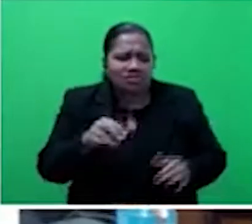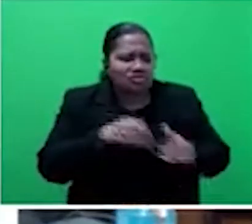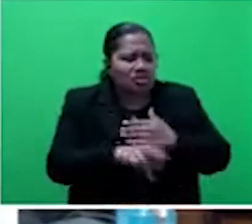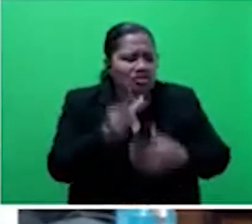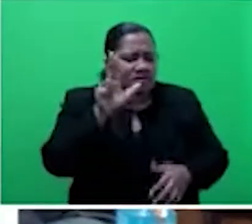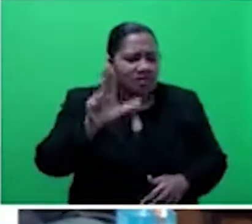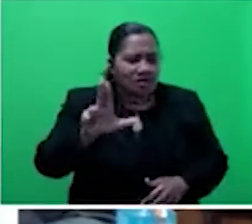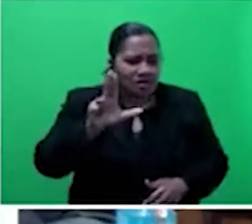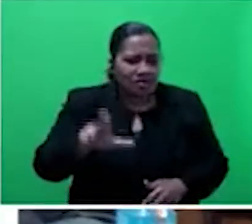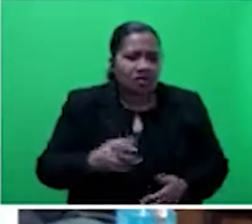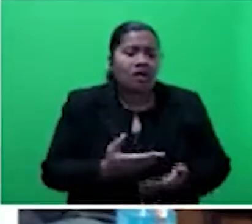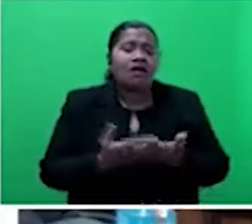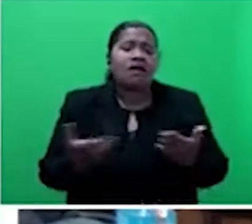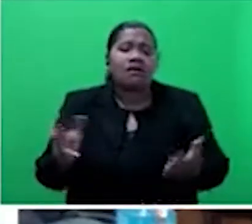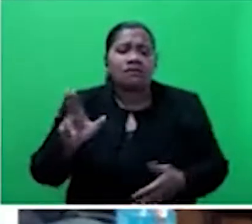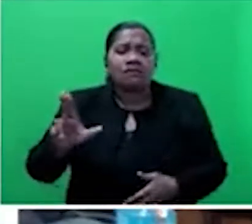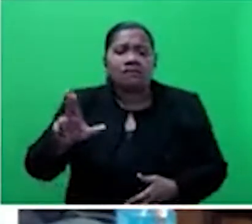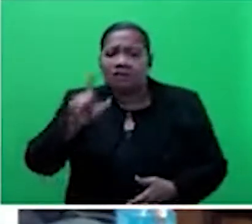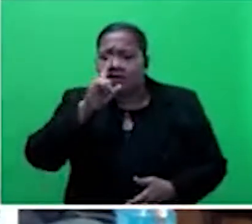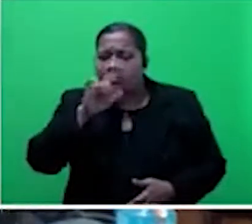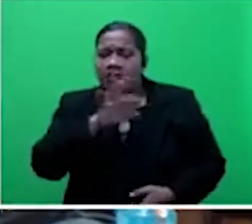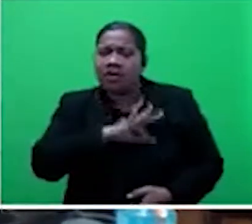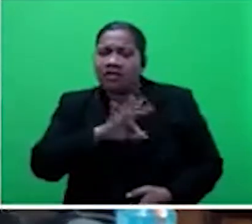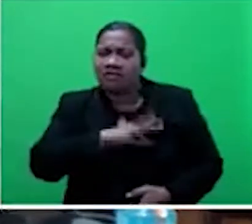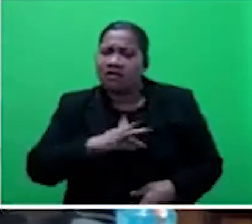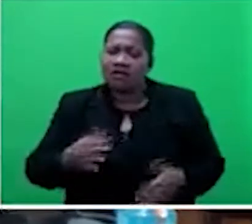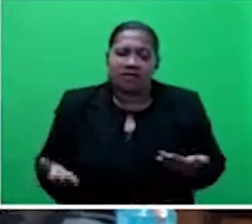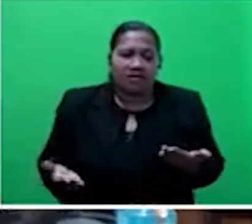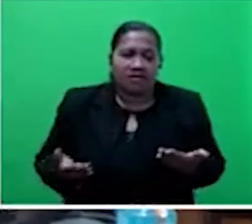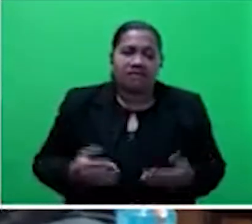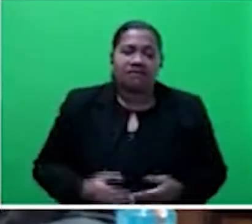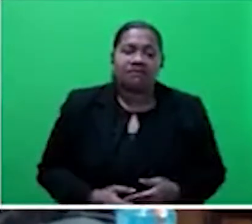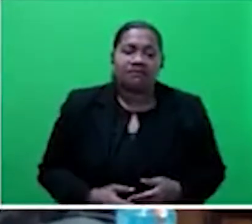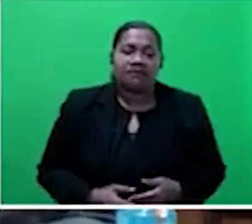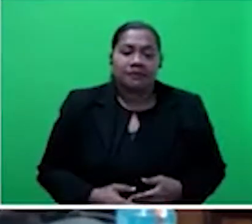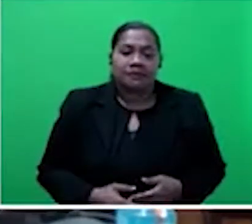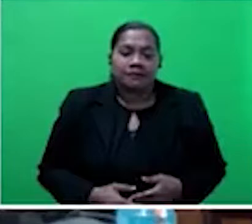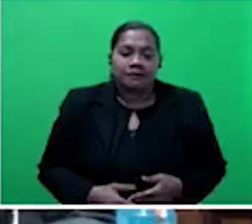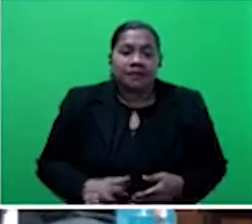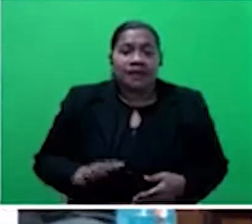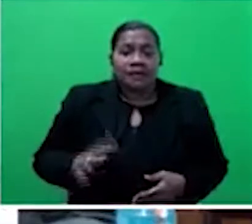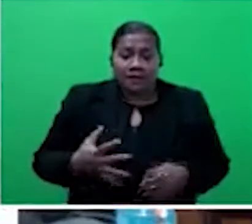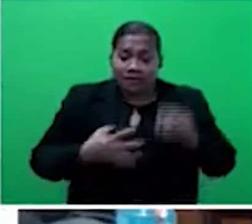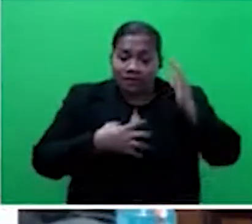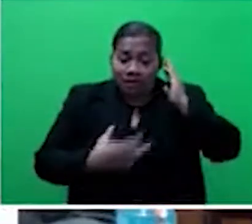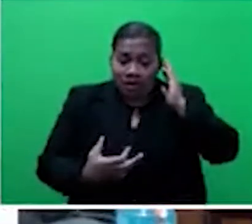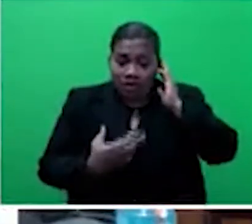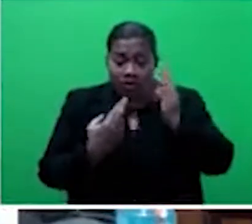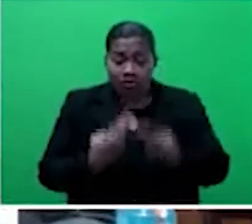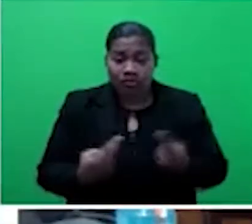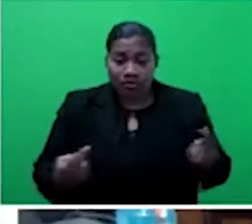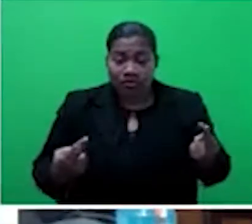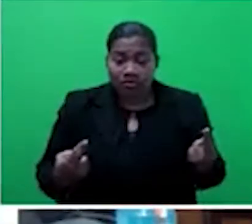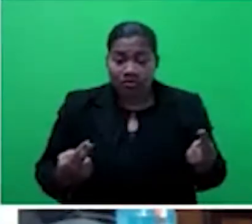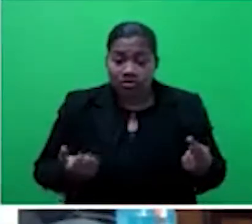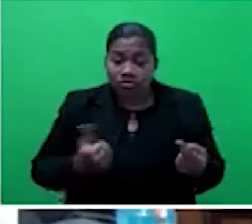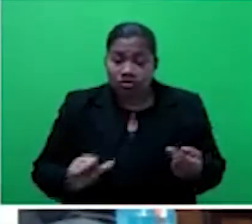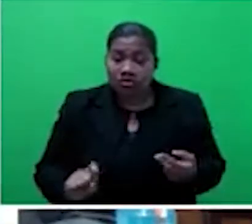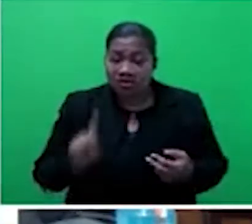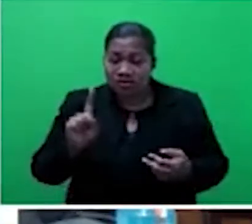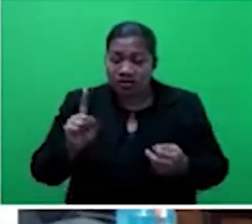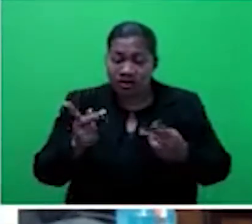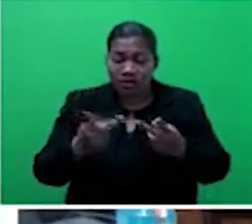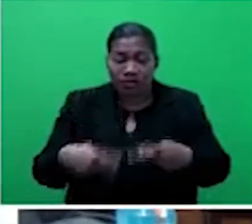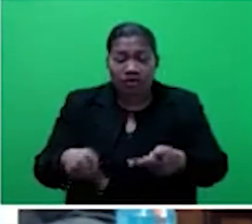So how will the Laosan people benefit from this? There may be more resources used in one particular province than in